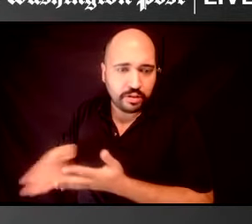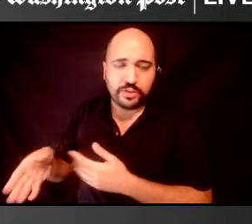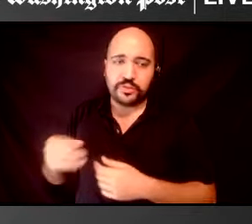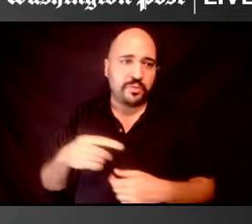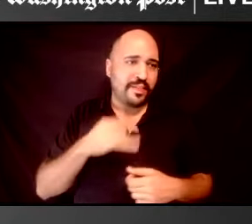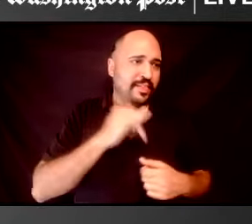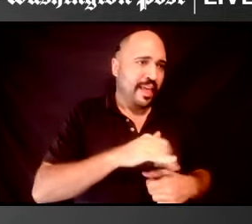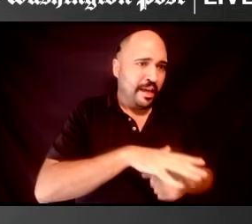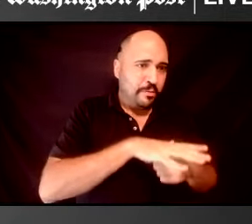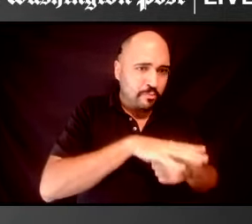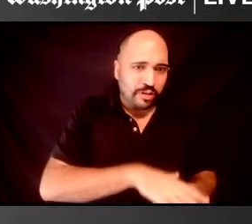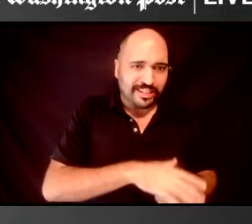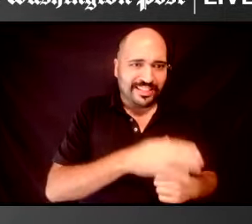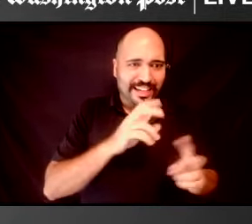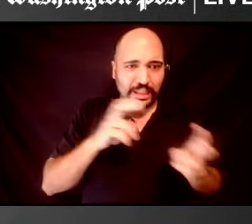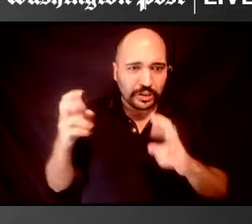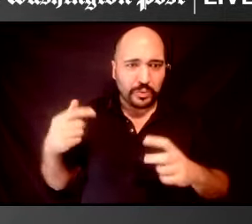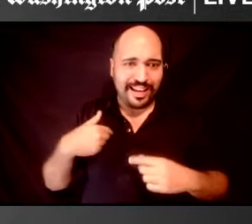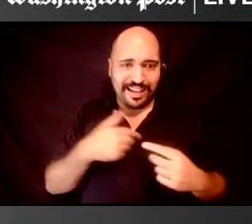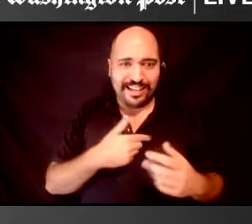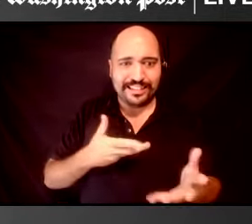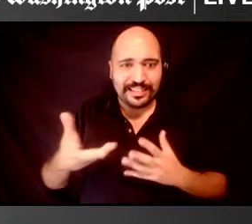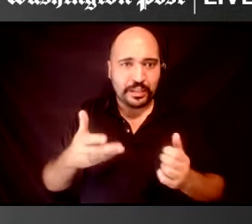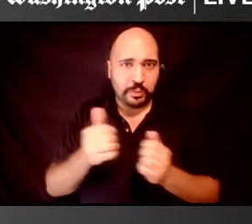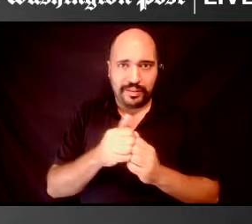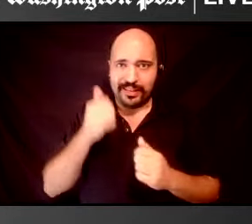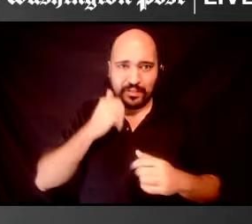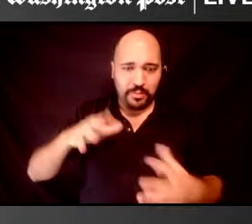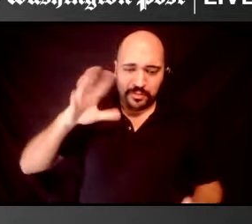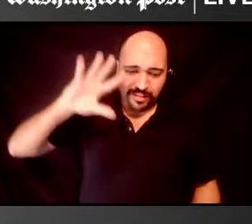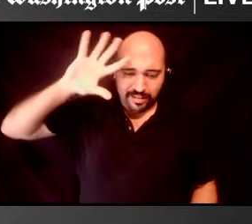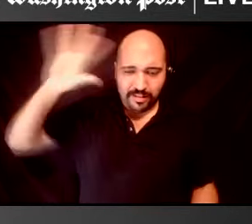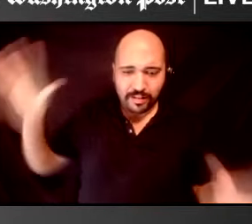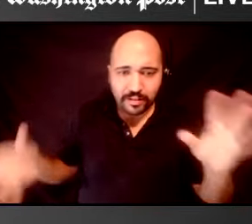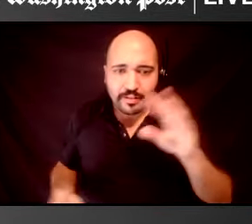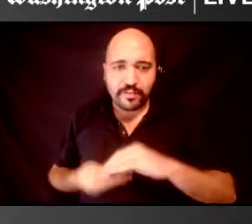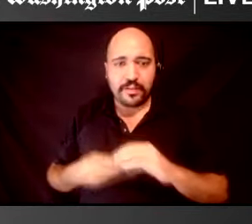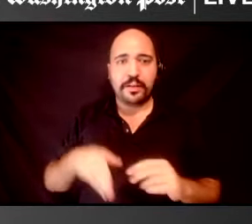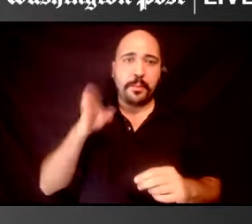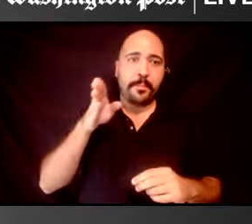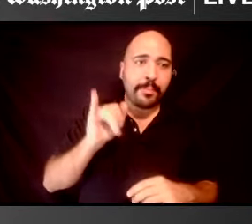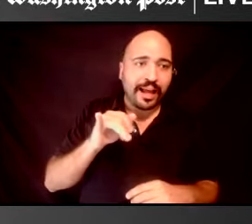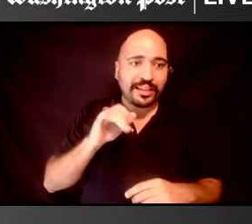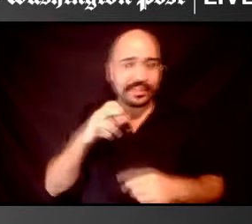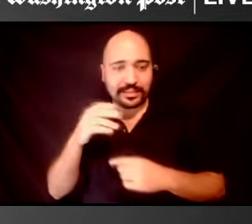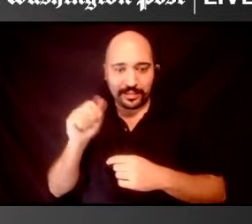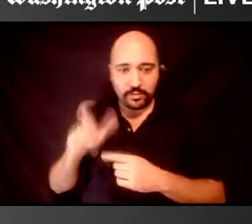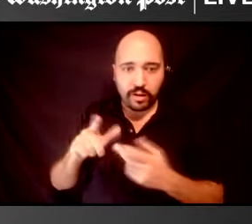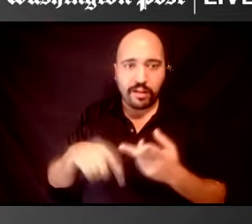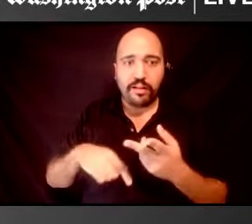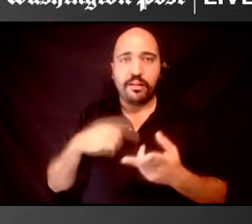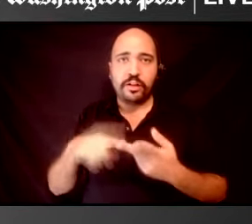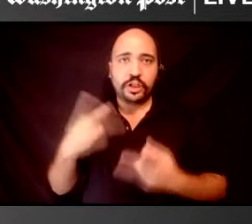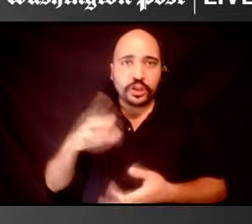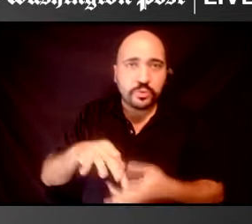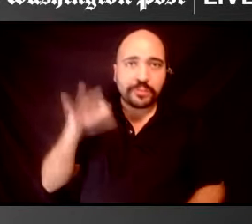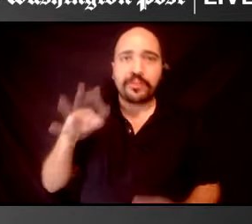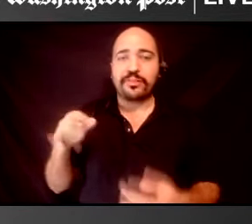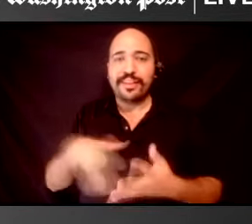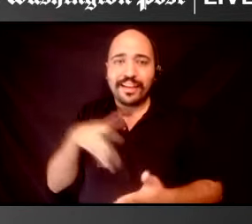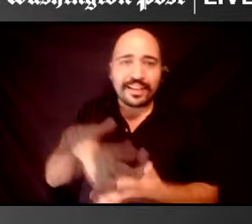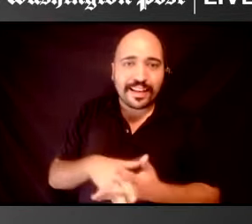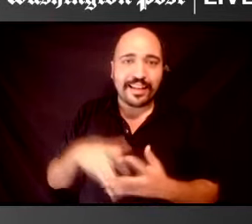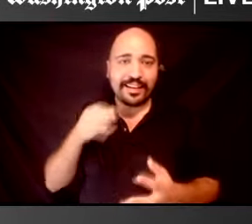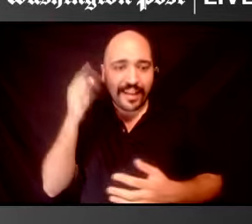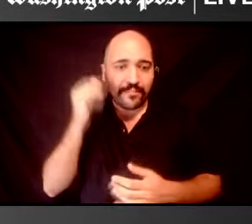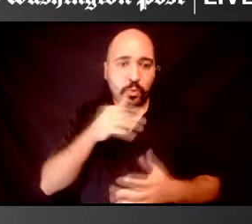daily surround all around being a bisexual, two-spirit, disabled, native woman. You know,